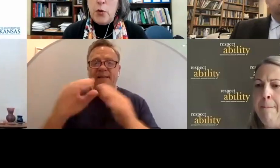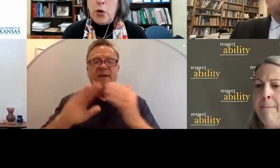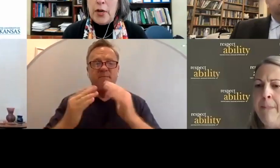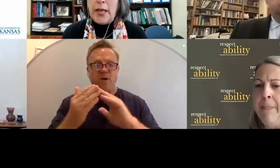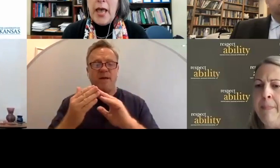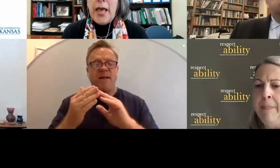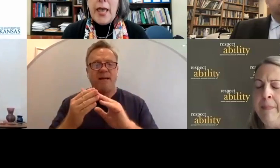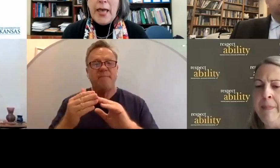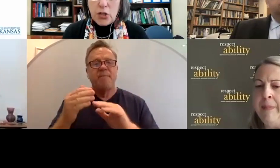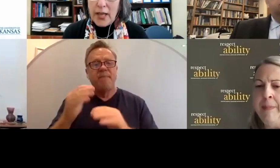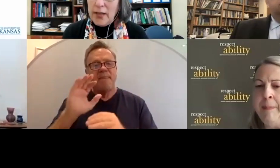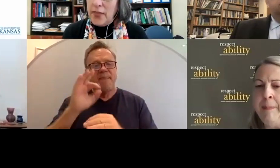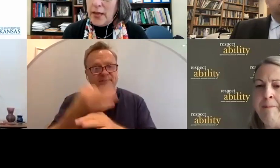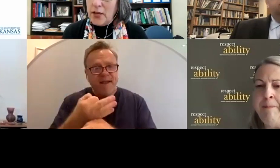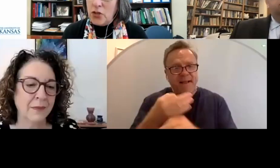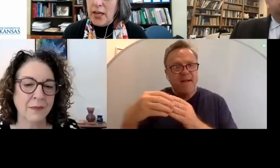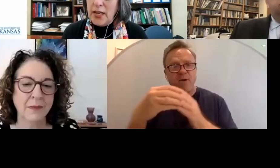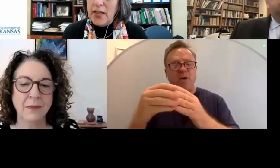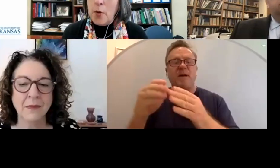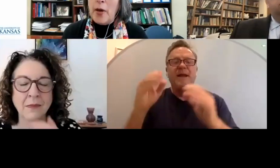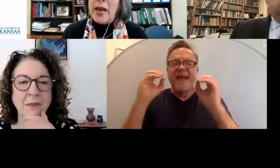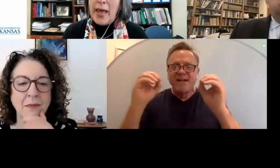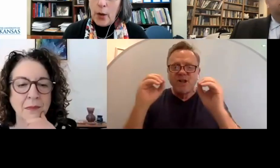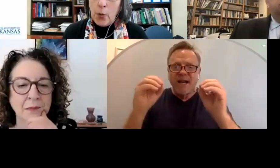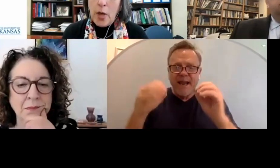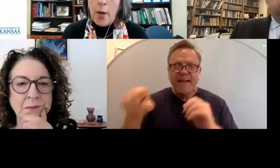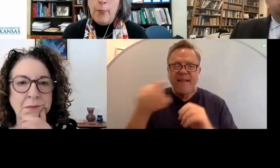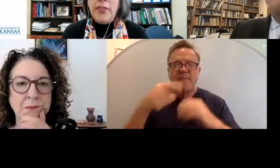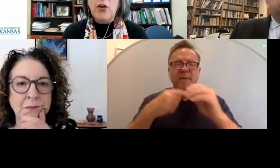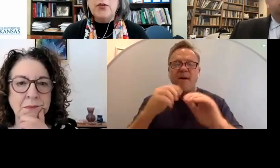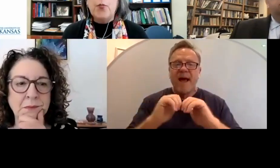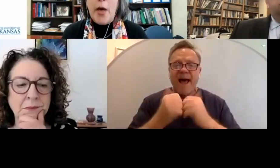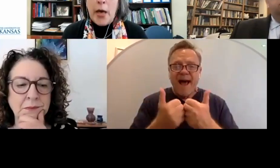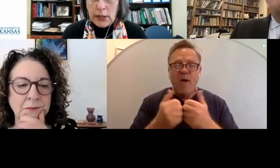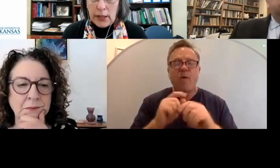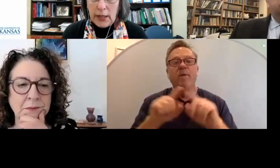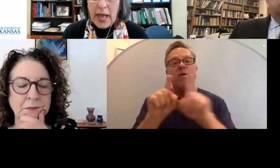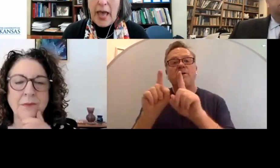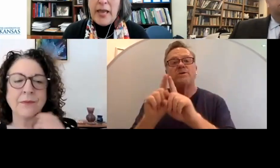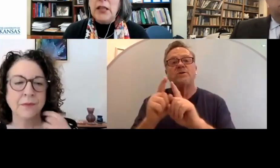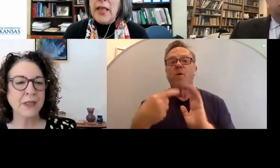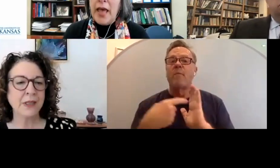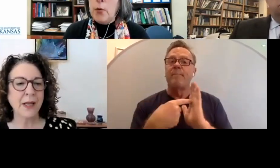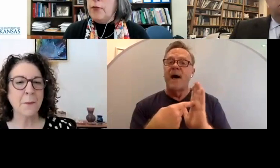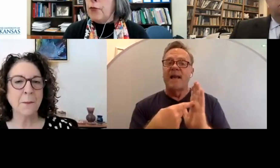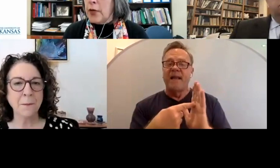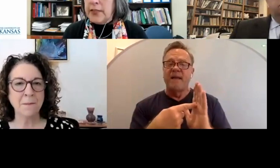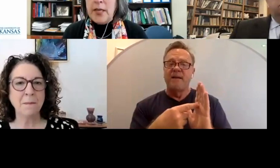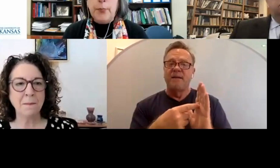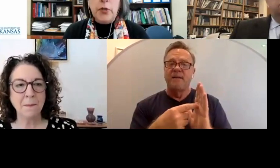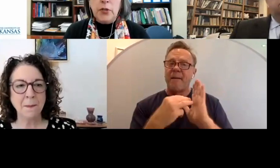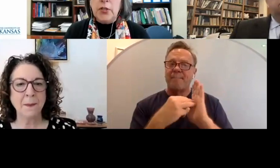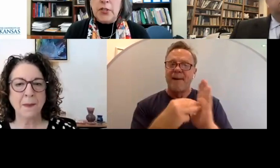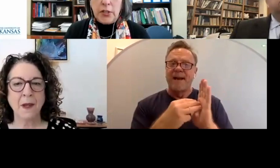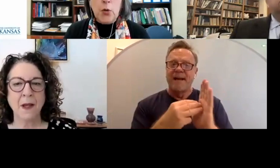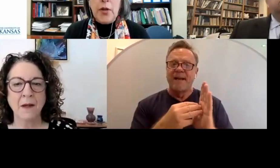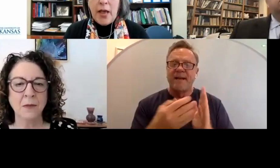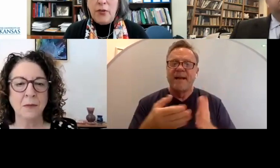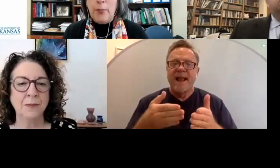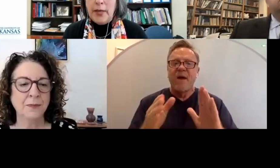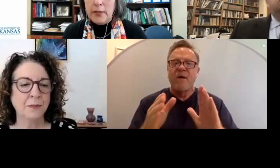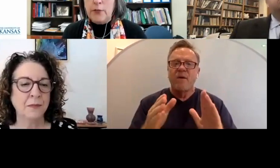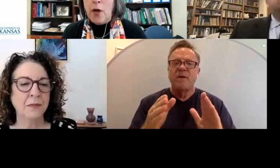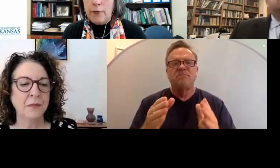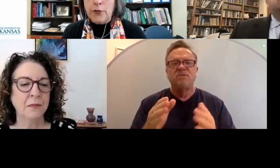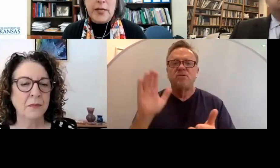faith community, educating them about how, but then also modeling and allowing, for example, to slow